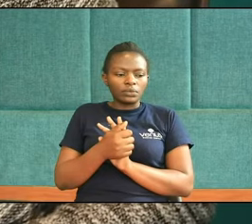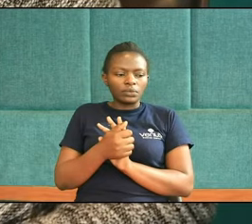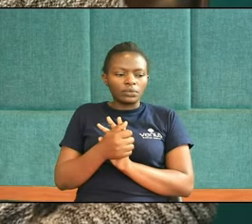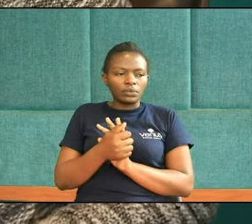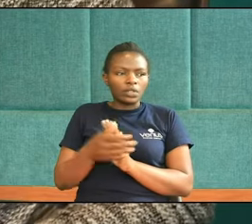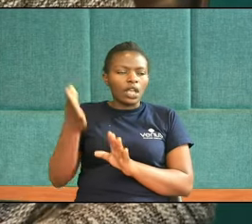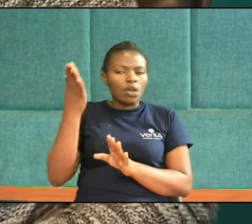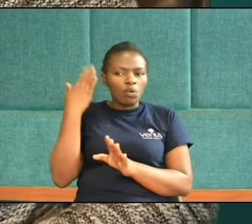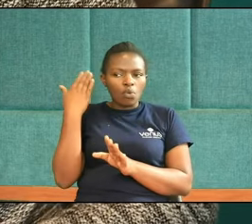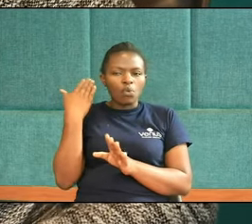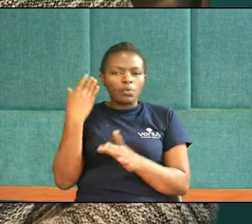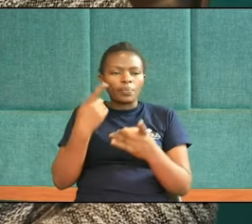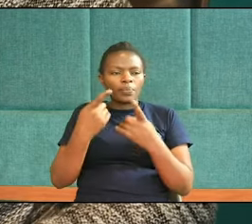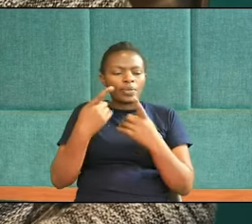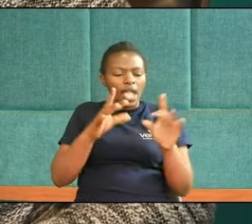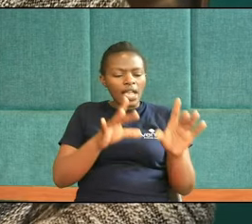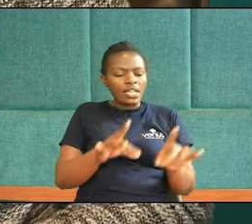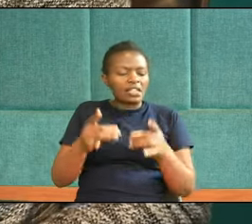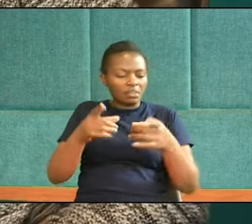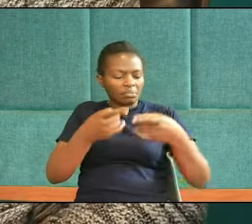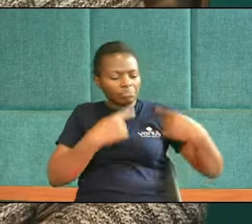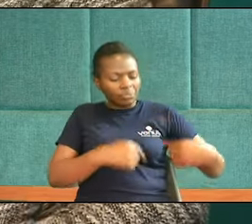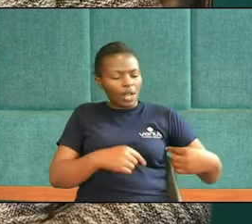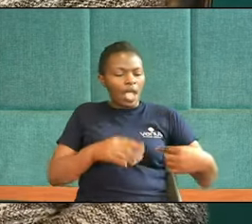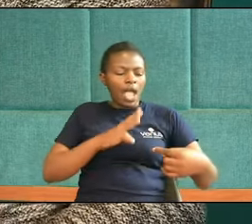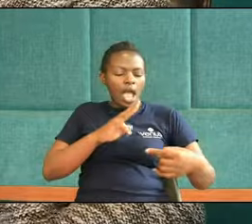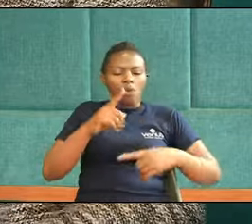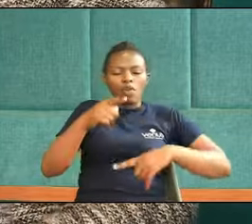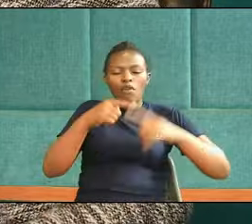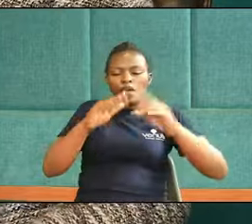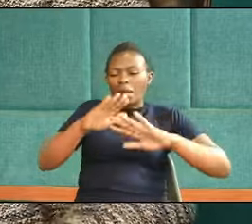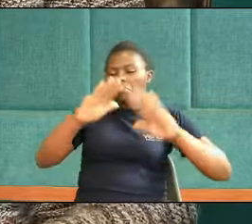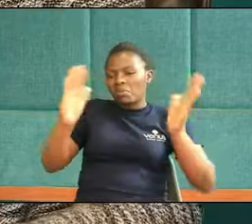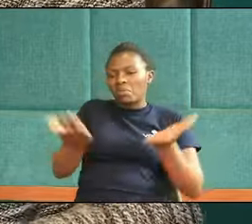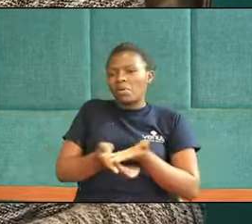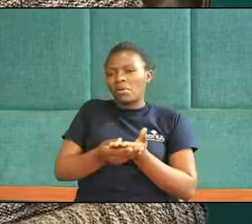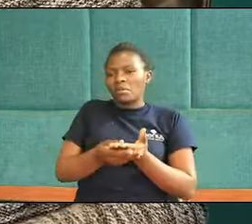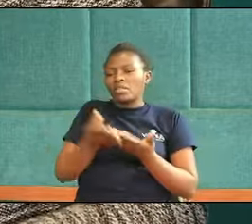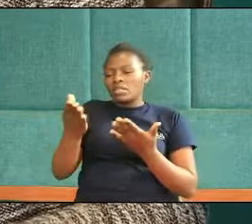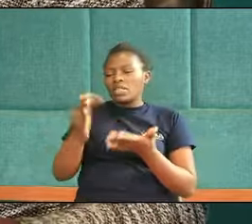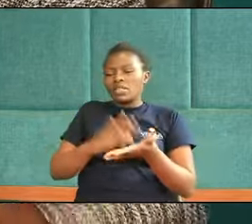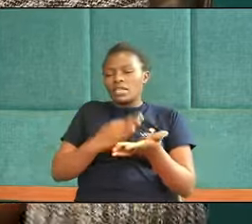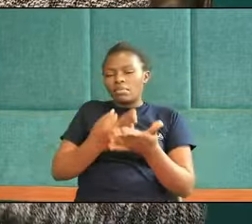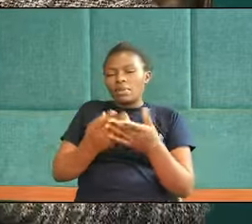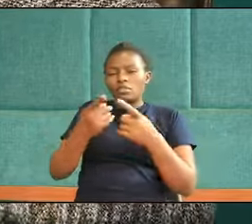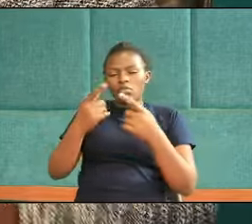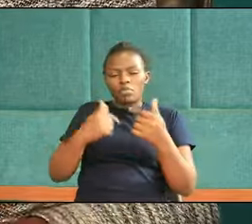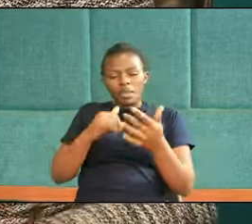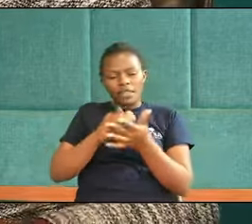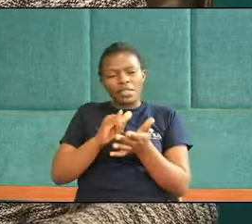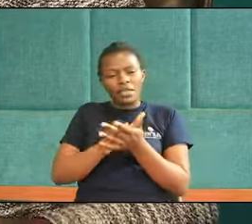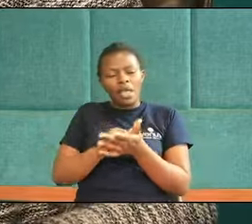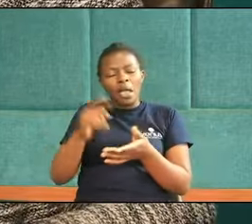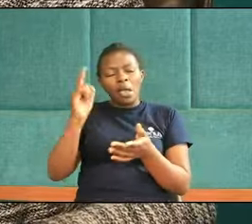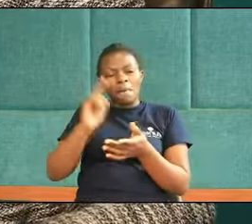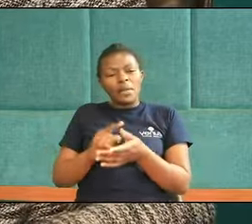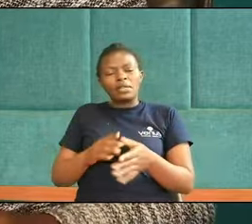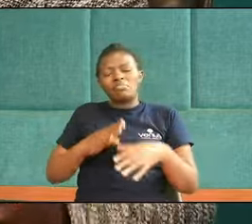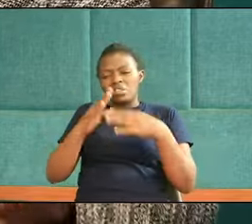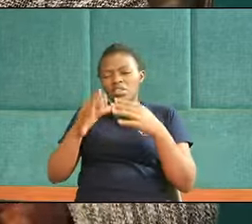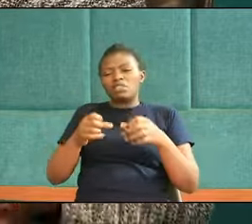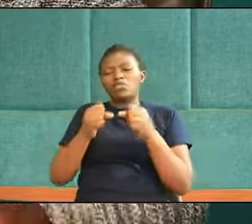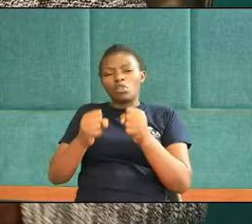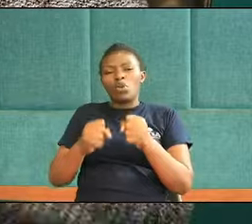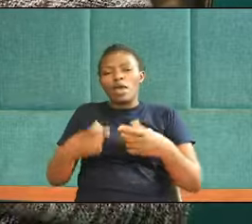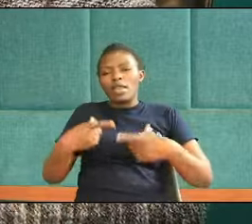It was saying Take heart I will overcome the world So that applies to me That I should take heart And let God